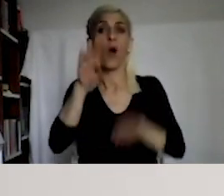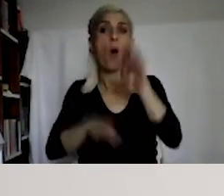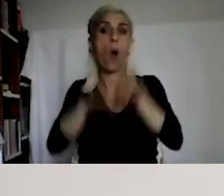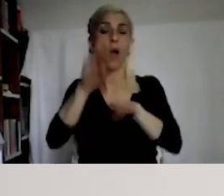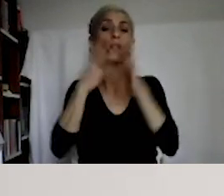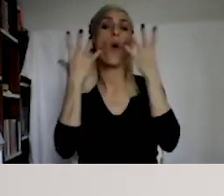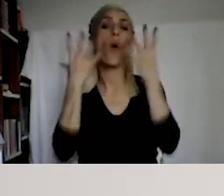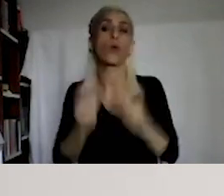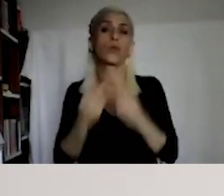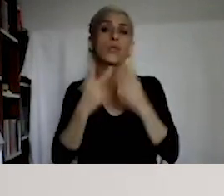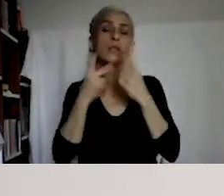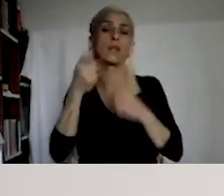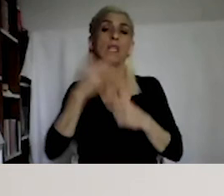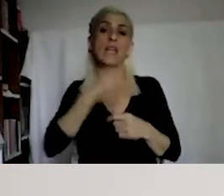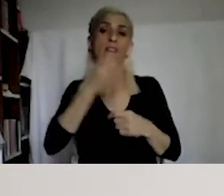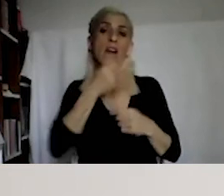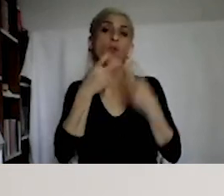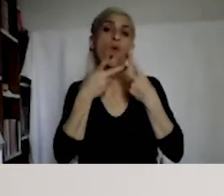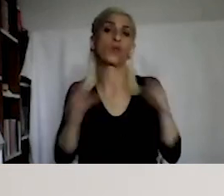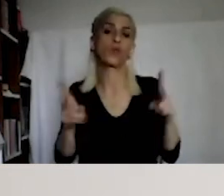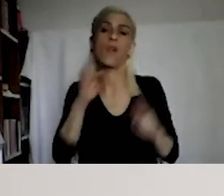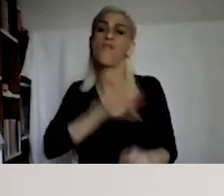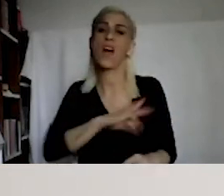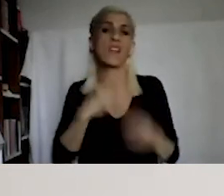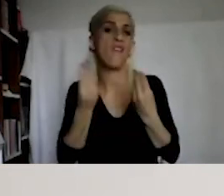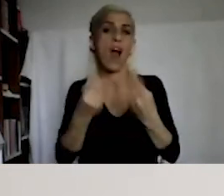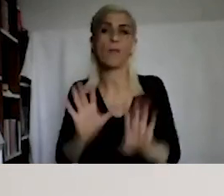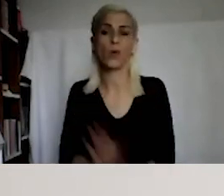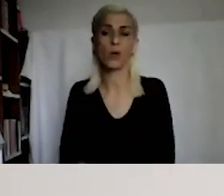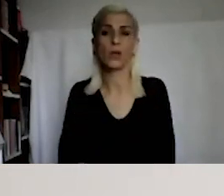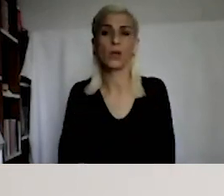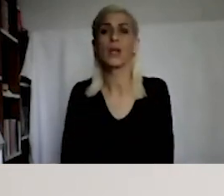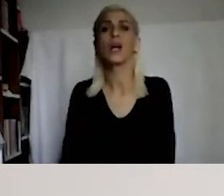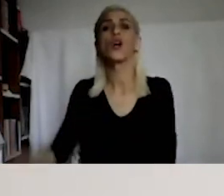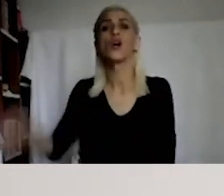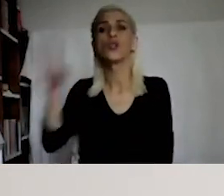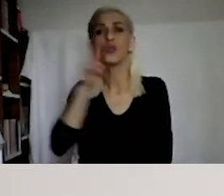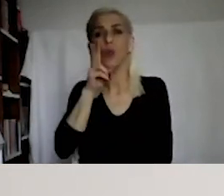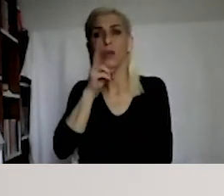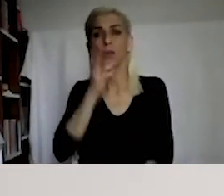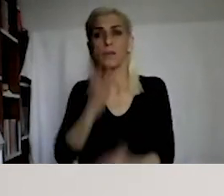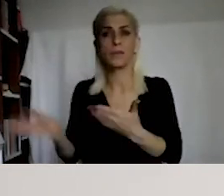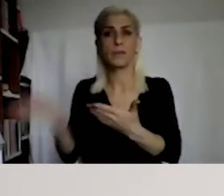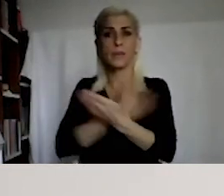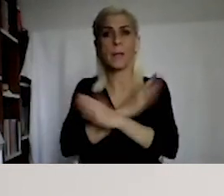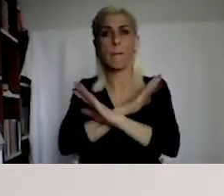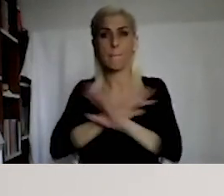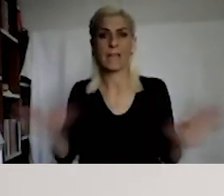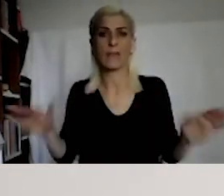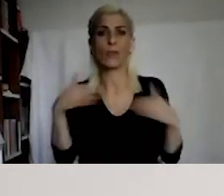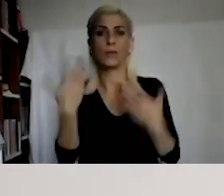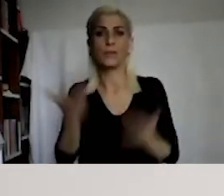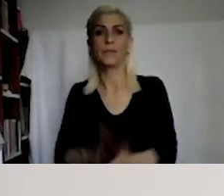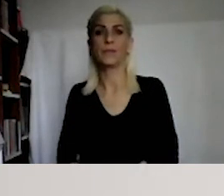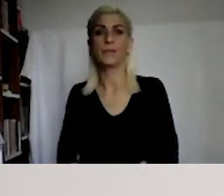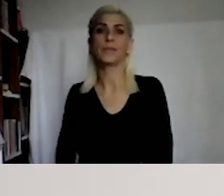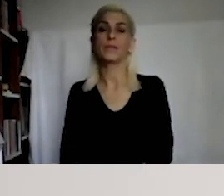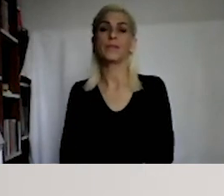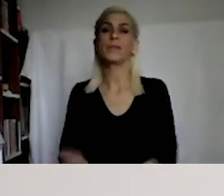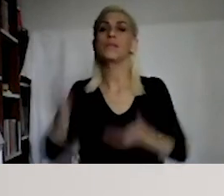And in this decision, the ruling said it cannot be considered within the scope of the freedom of expression.